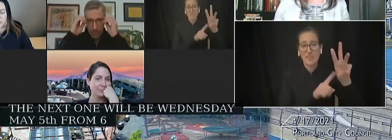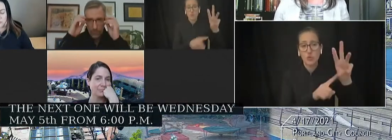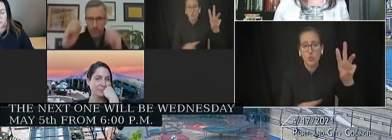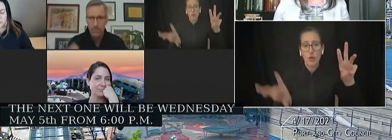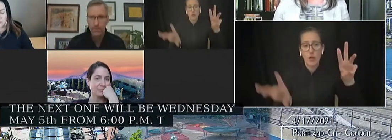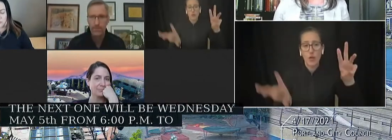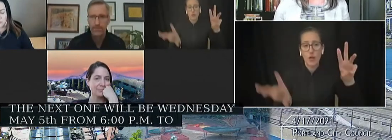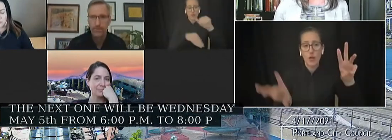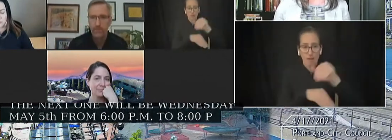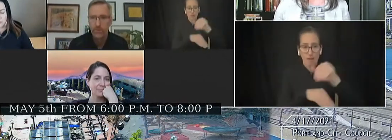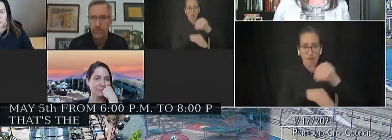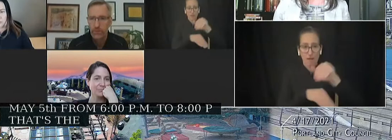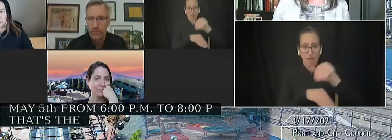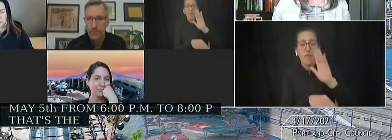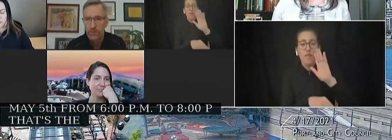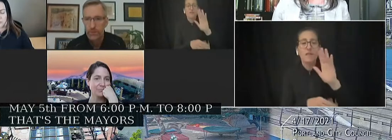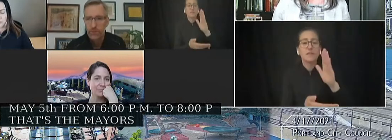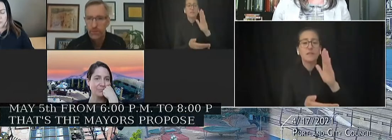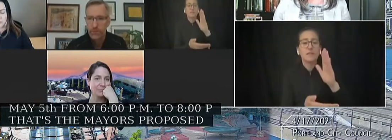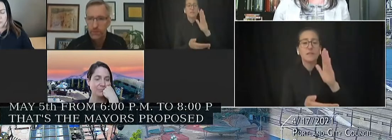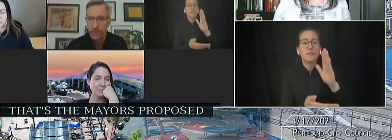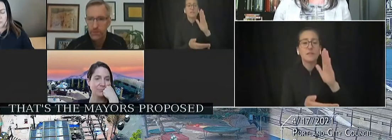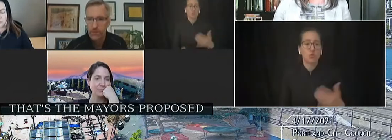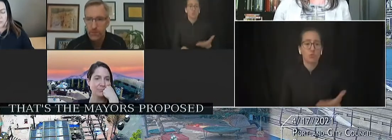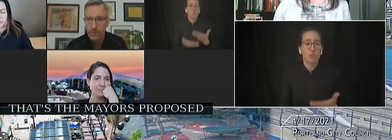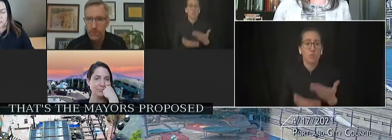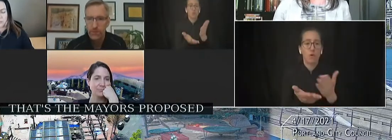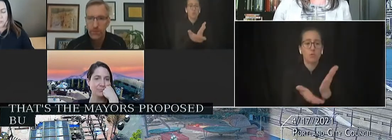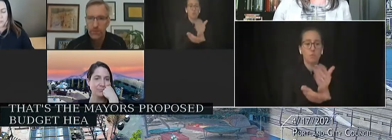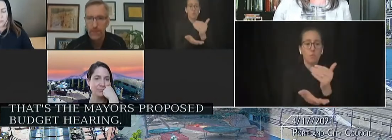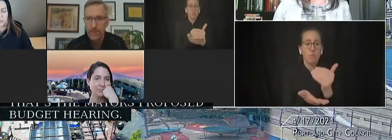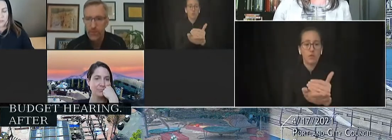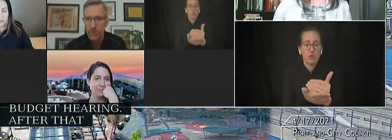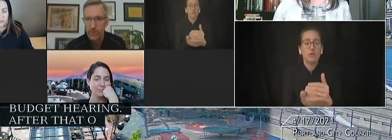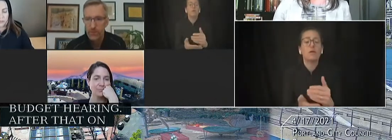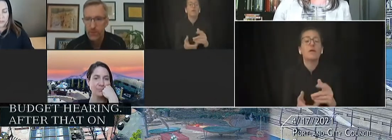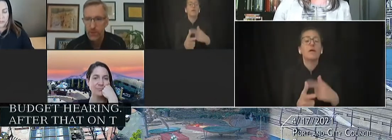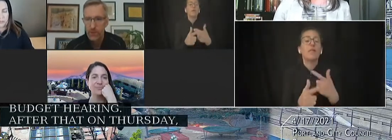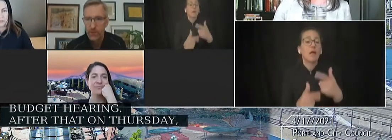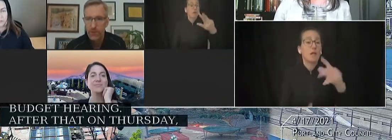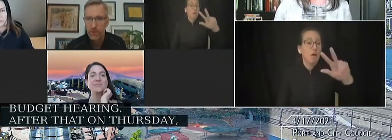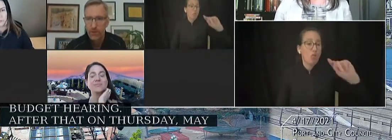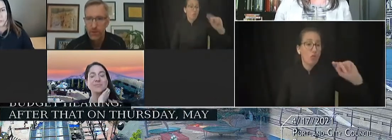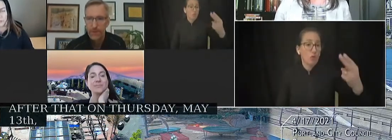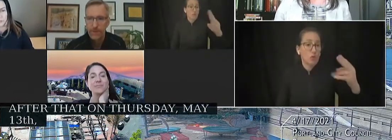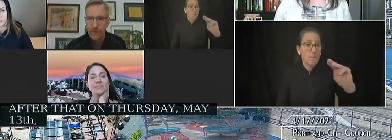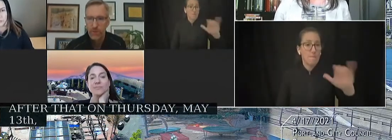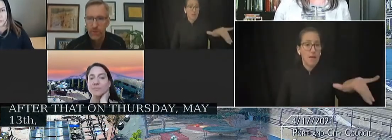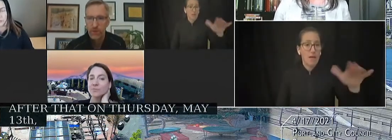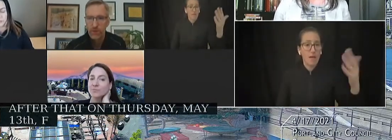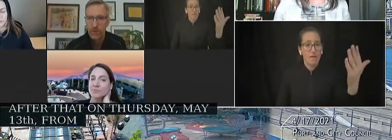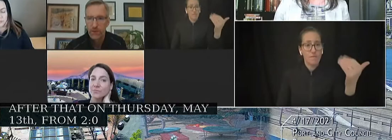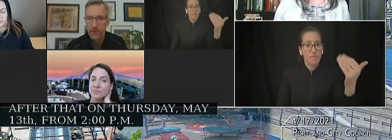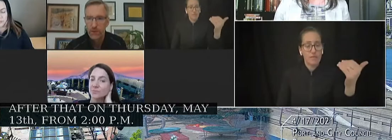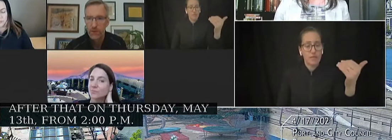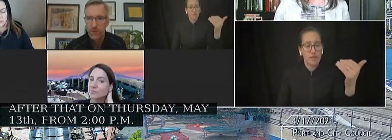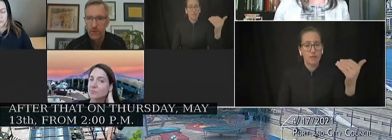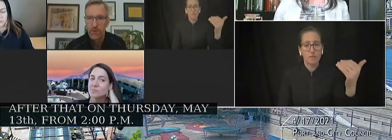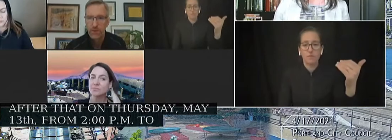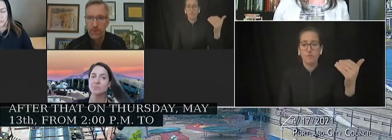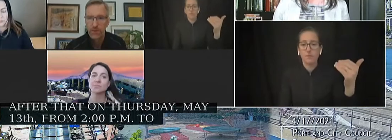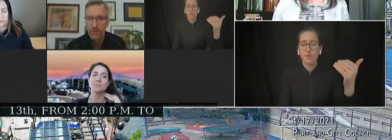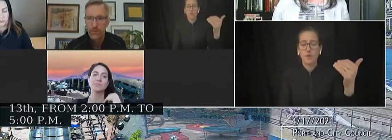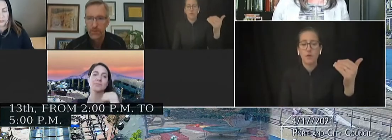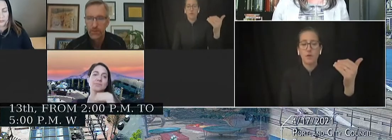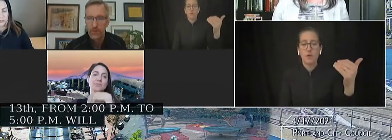that's the Mayor's proposed budget hearing. After that, on Thursday, May 13th, from 2pm to 5pm, will be the approved budget